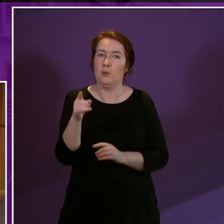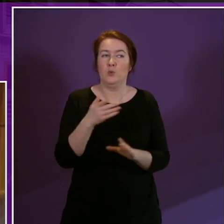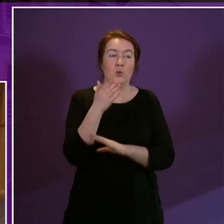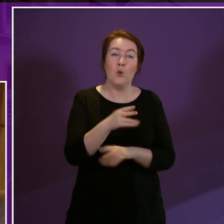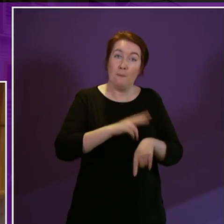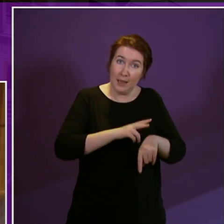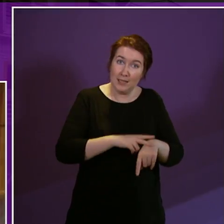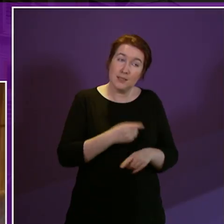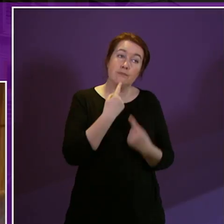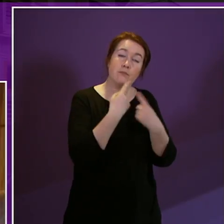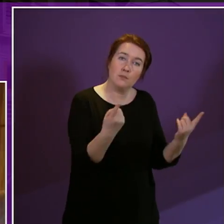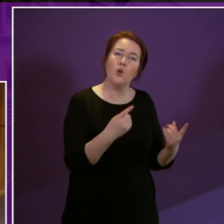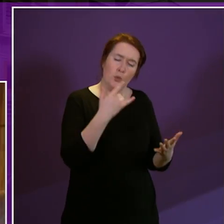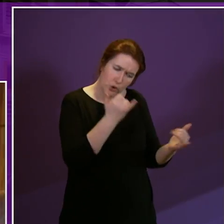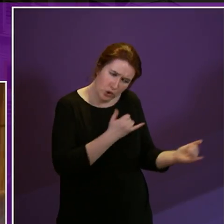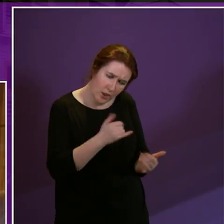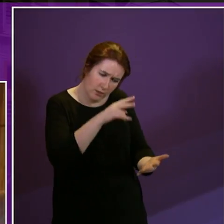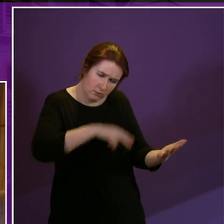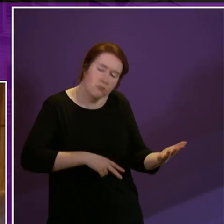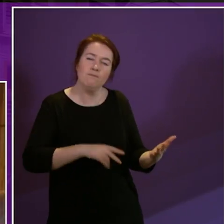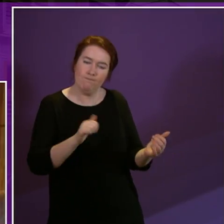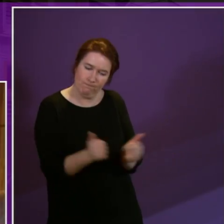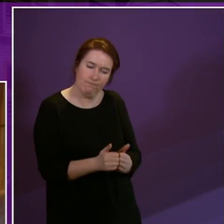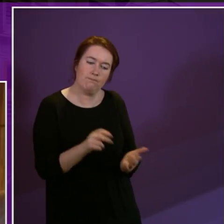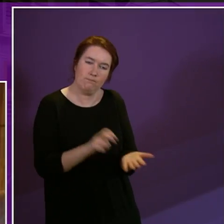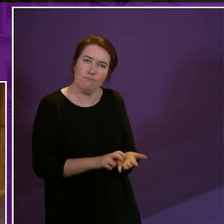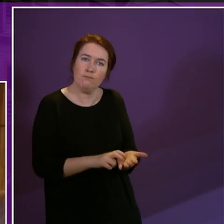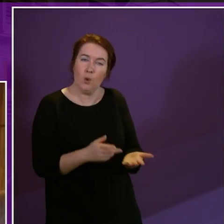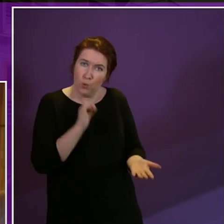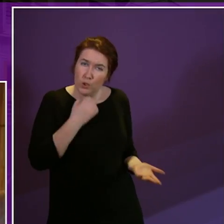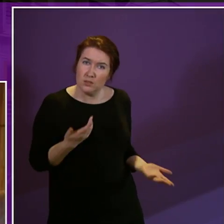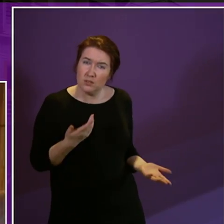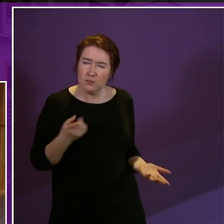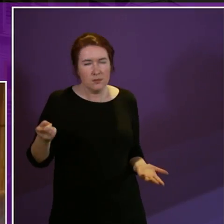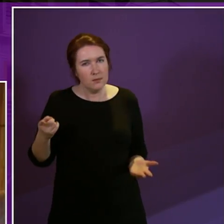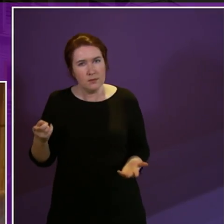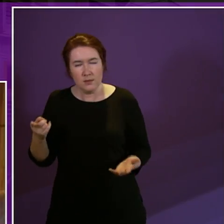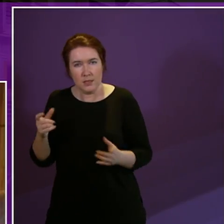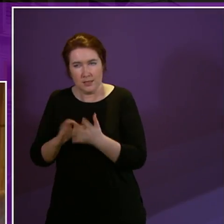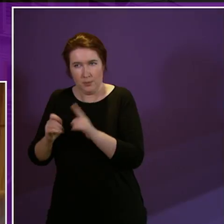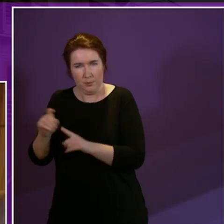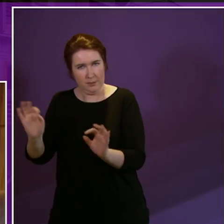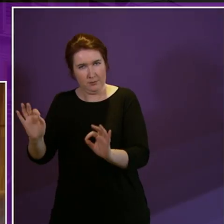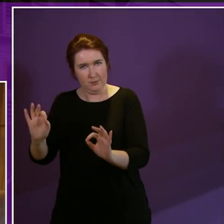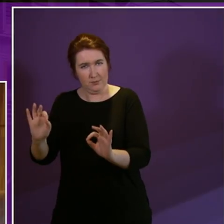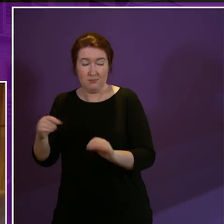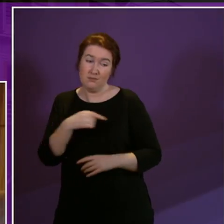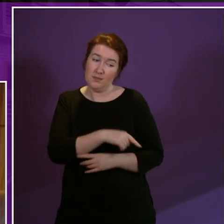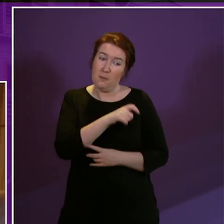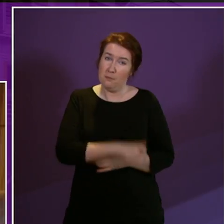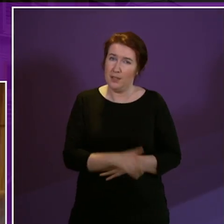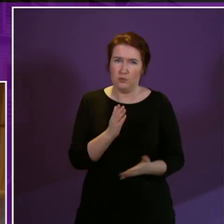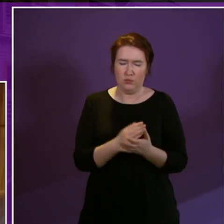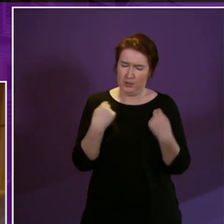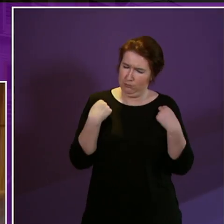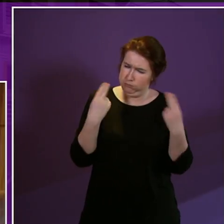police you would get to check it and sign that the information had been recorded accurately my constituent is a very forthright and assertive lady